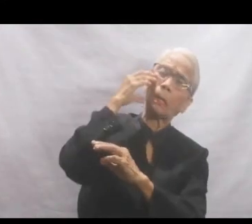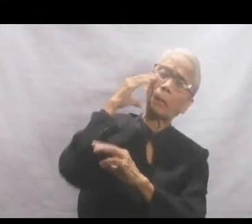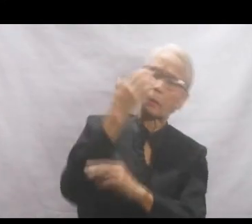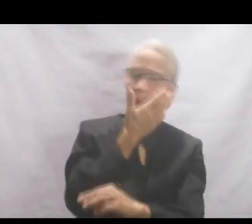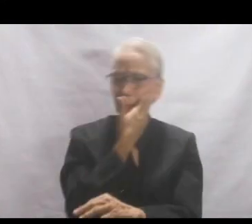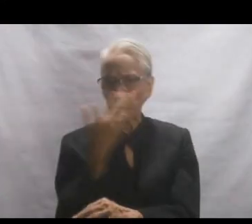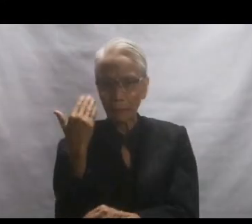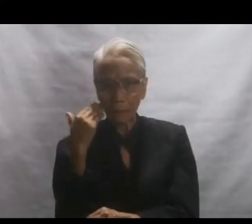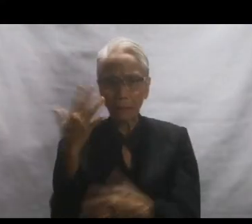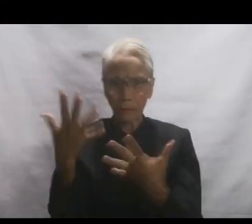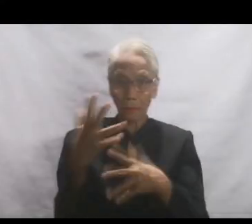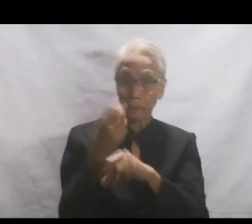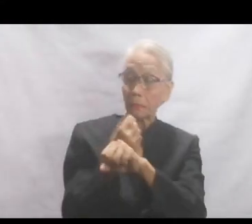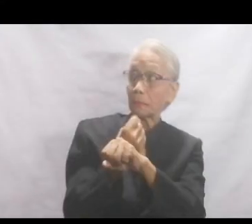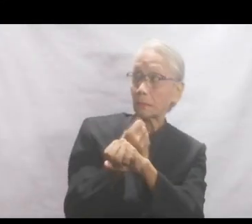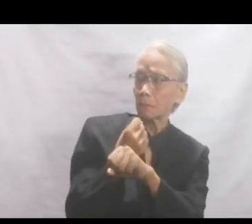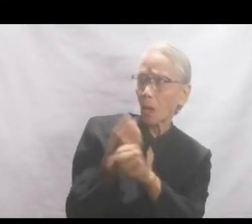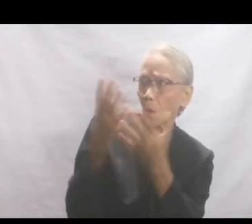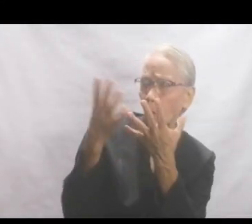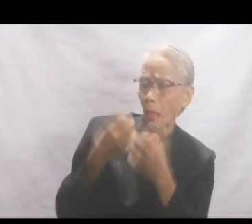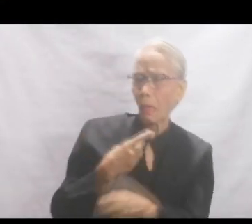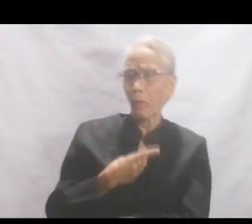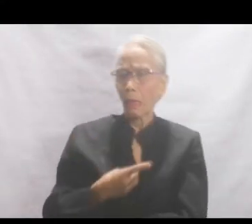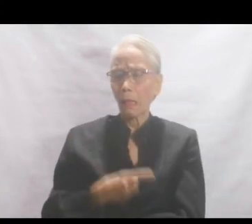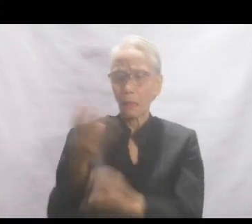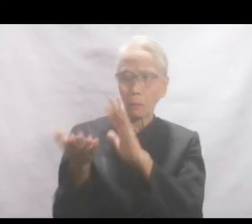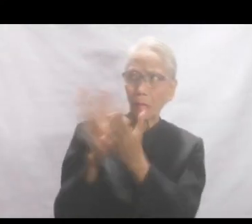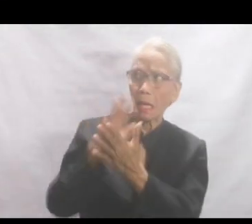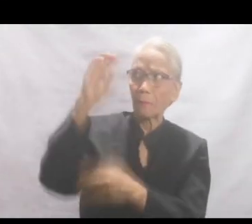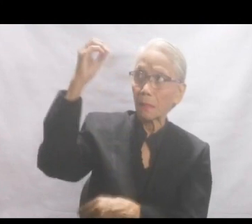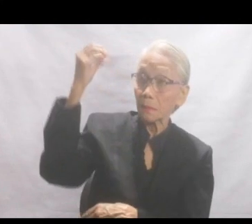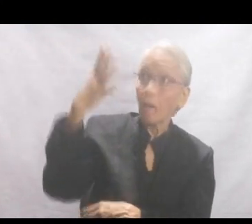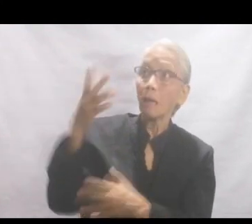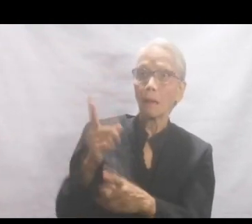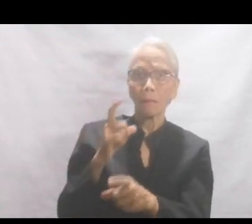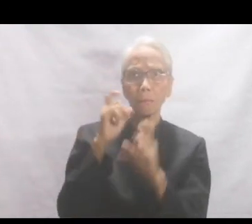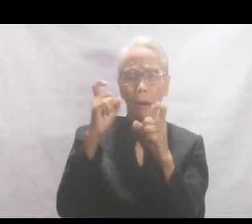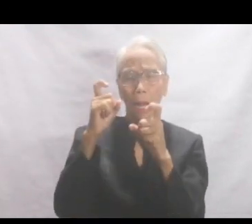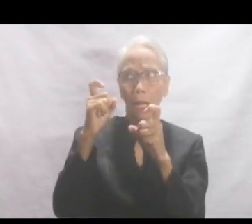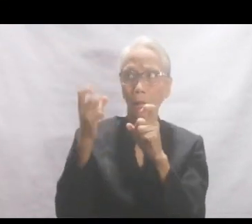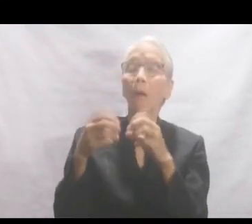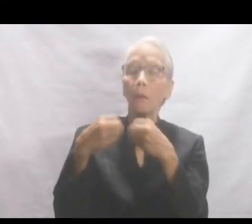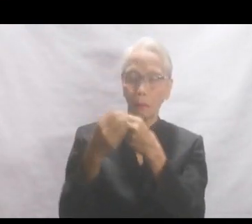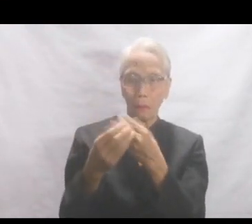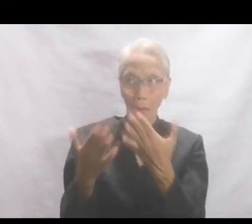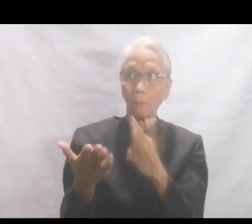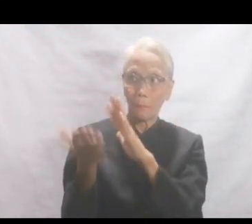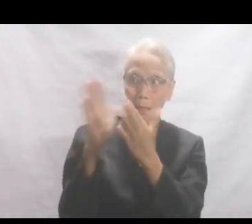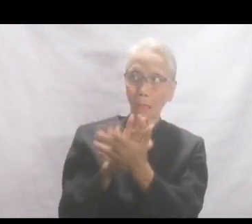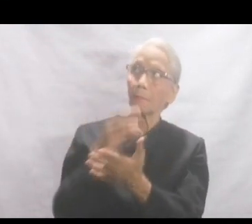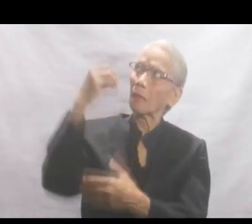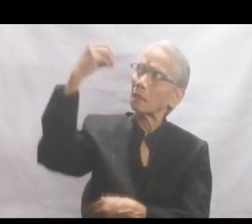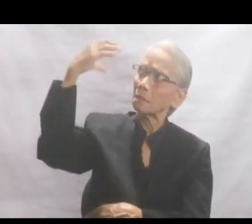The stonecutter then wished he would become the sun itself, and immediately it was granted. As the